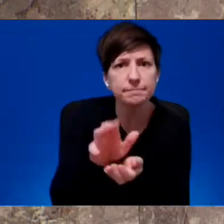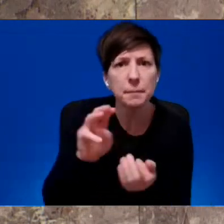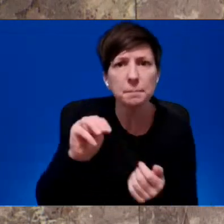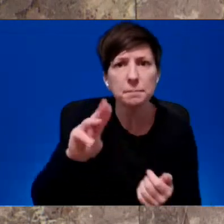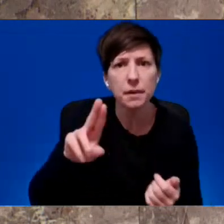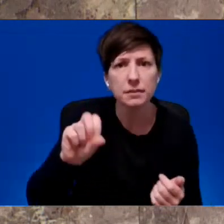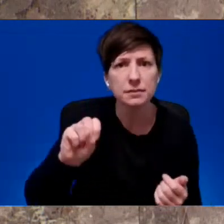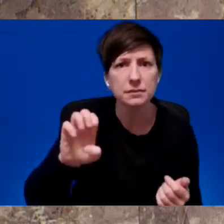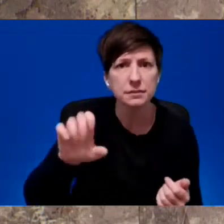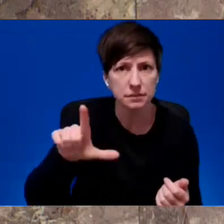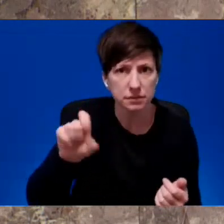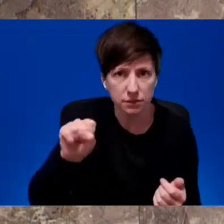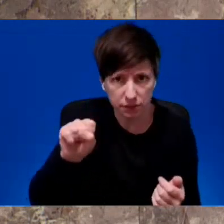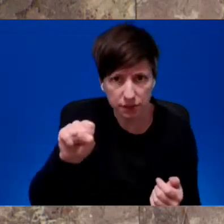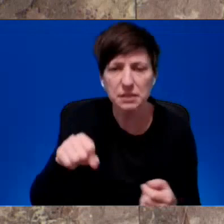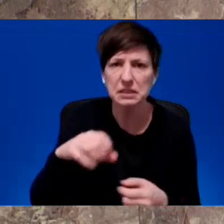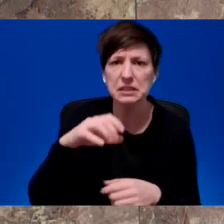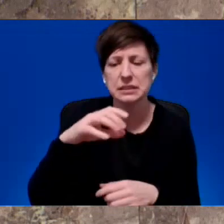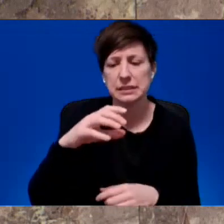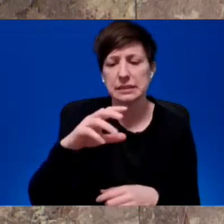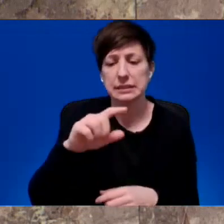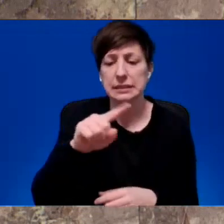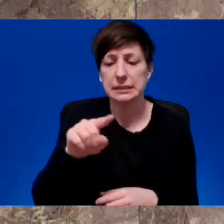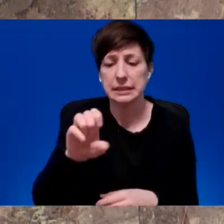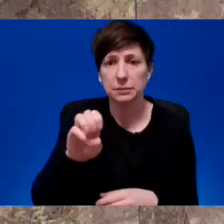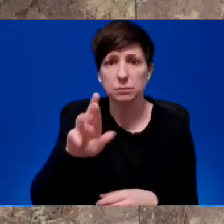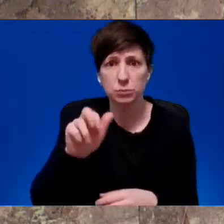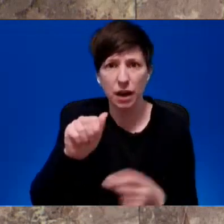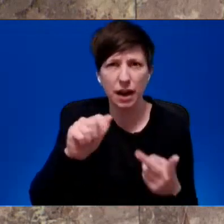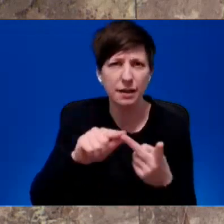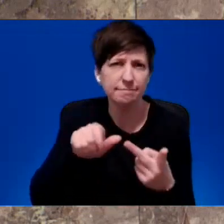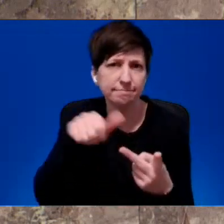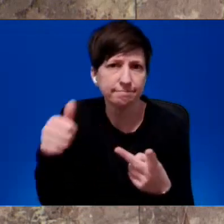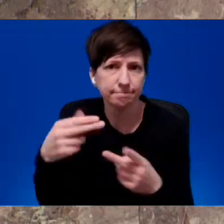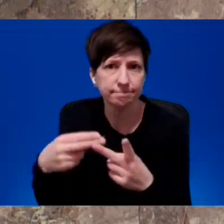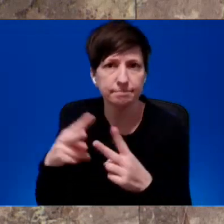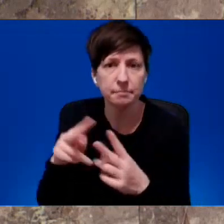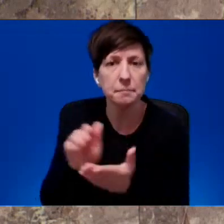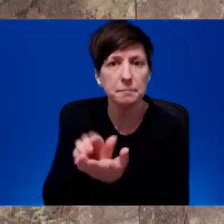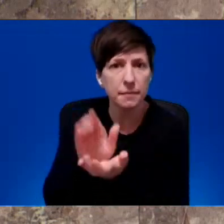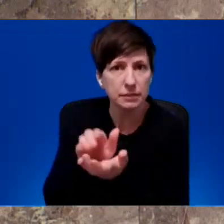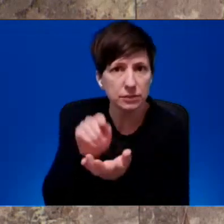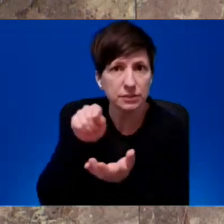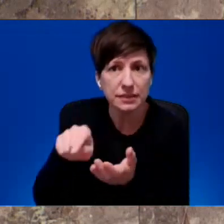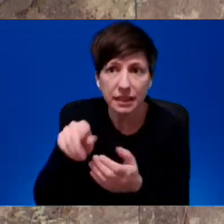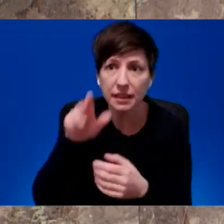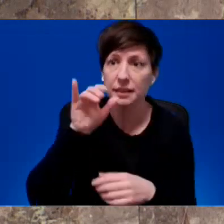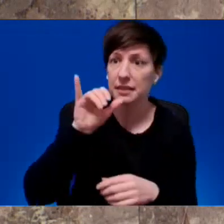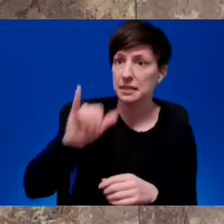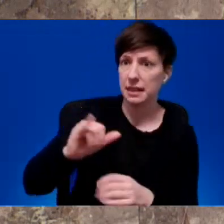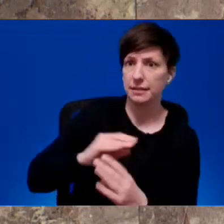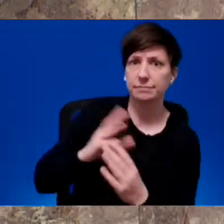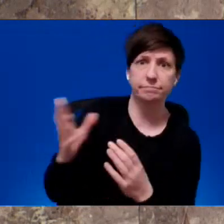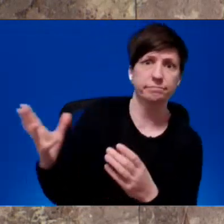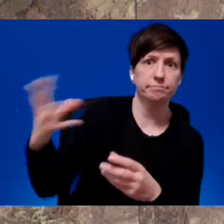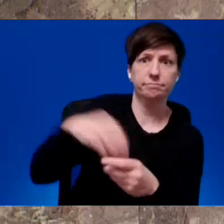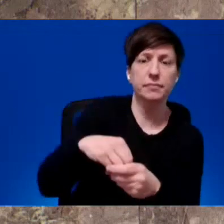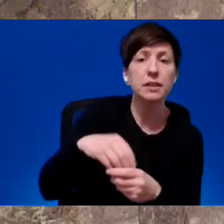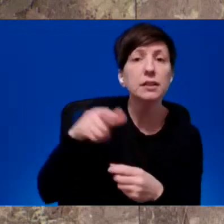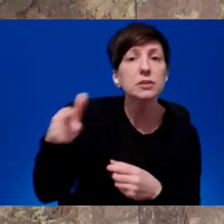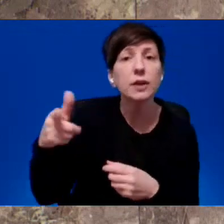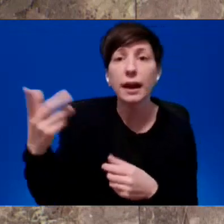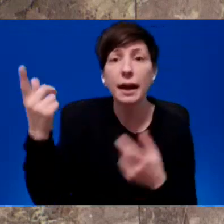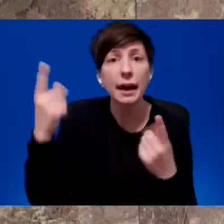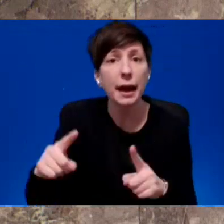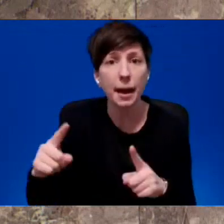environmental concern. It strikes at the heart of our regional identity and economy. The introduction of invasive mussels into our waters would be